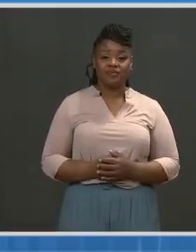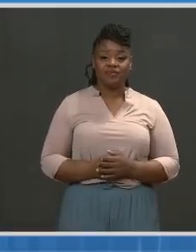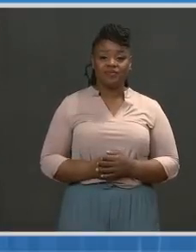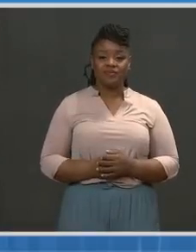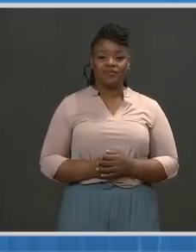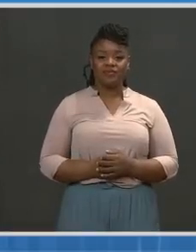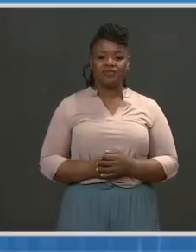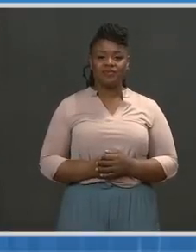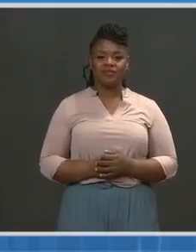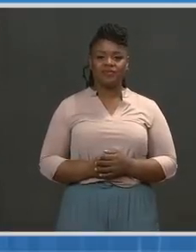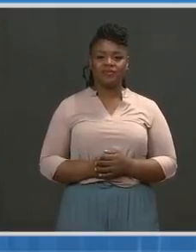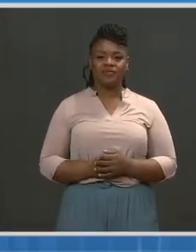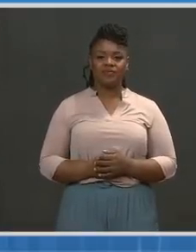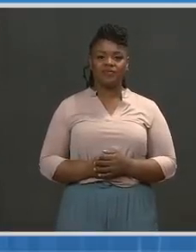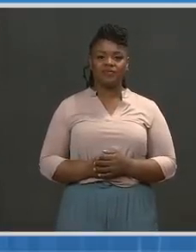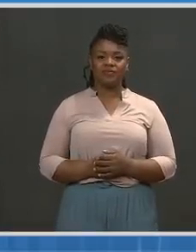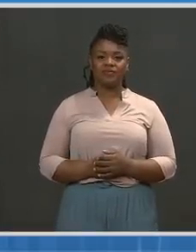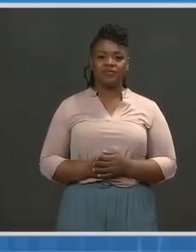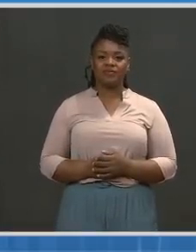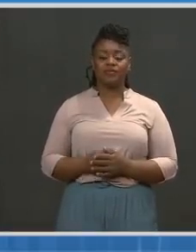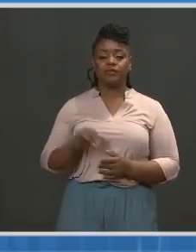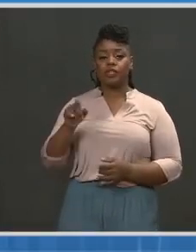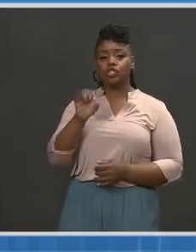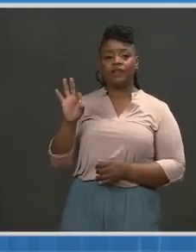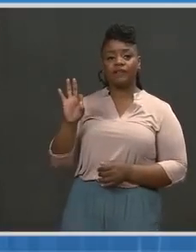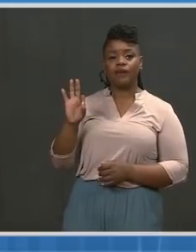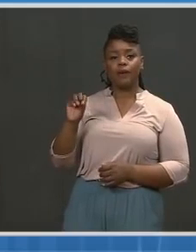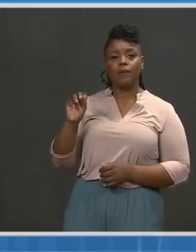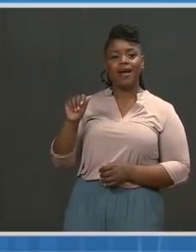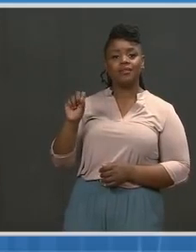Mr. Next, we'll go to Jeff Mason at Reuters.